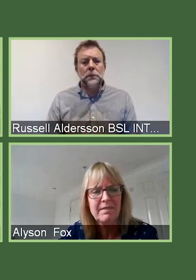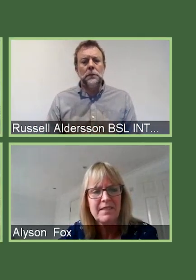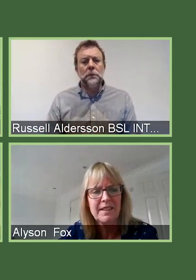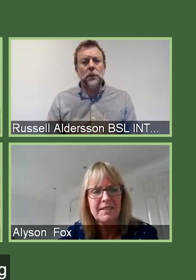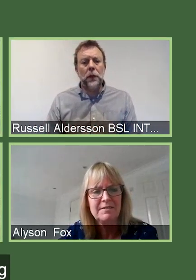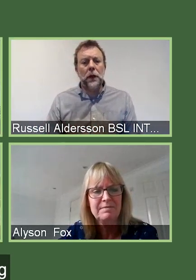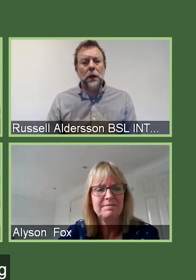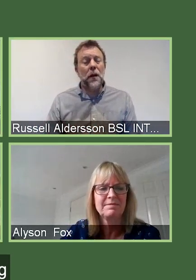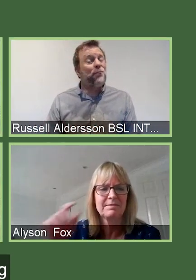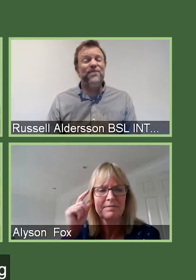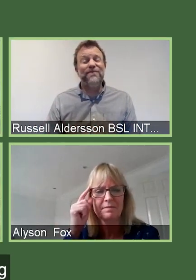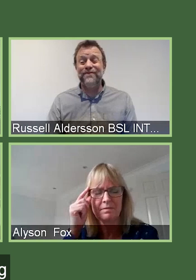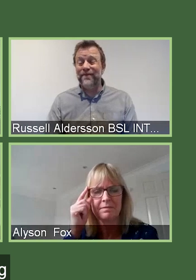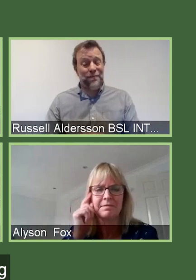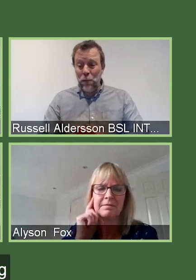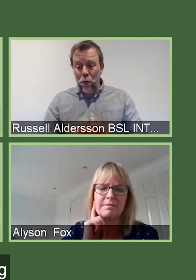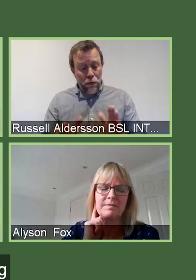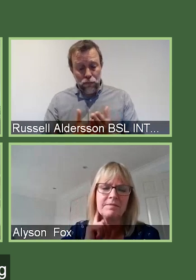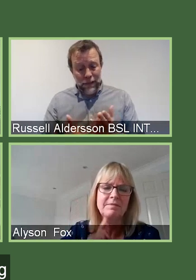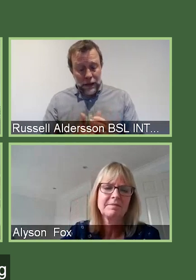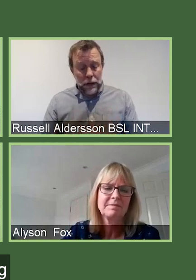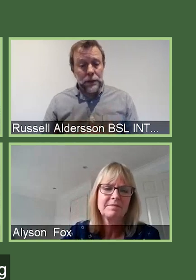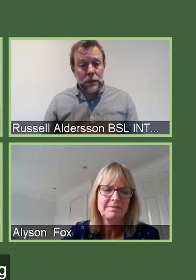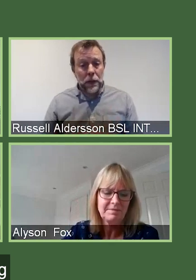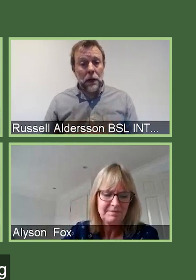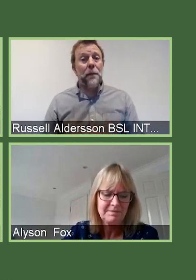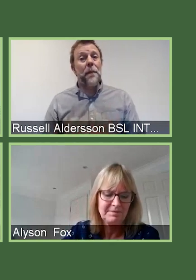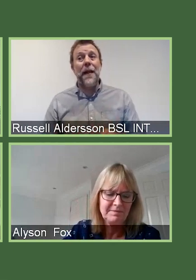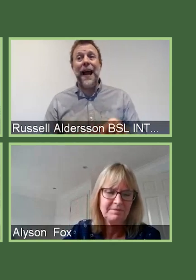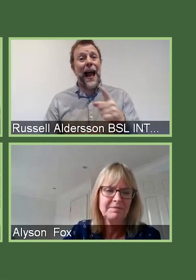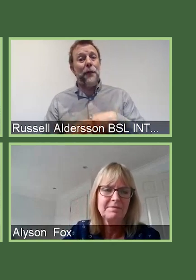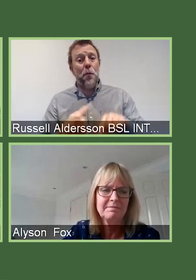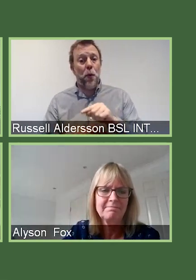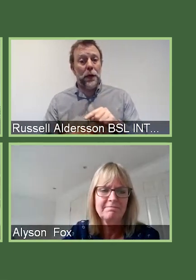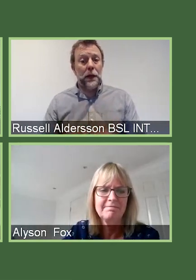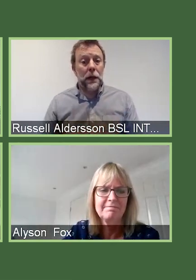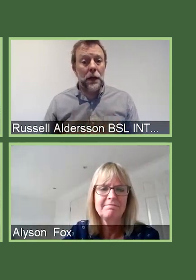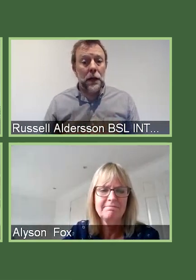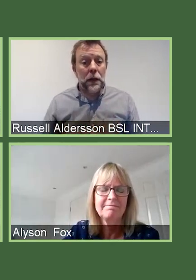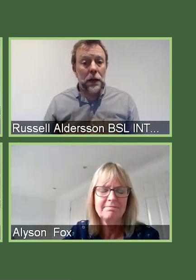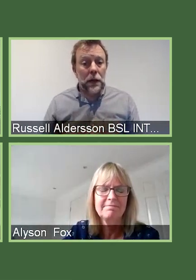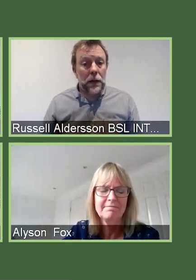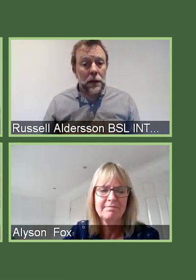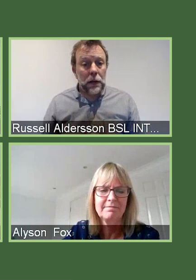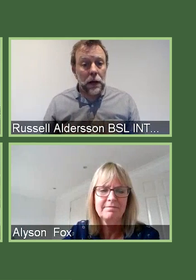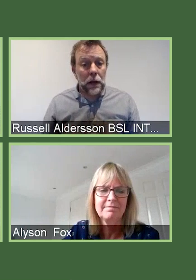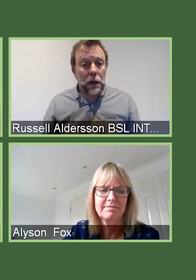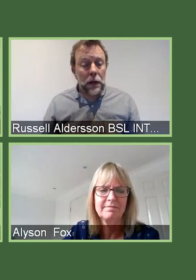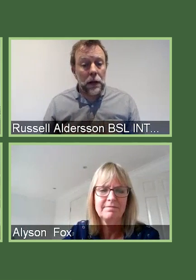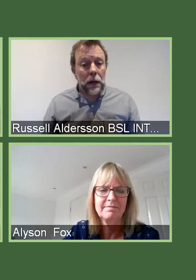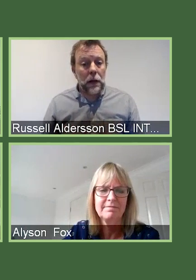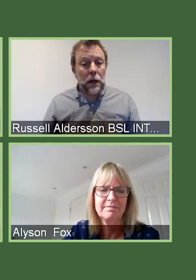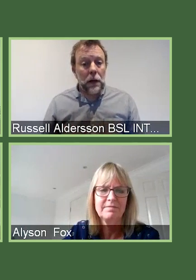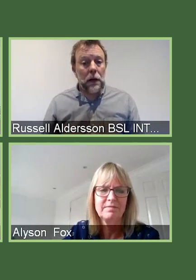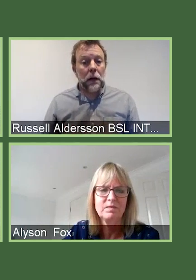Not really. mean, I think, you know, the thing is everybody's situation is going to be different. And so, really, the emphasis may